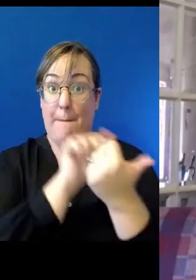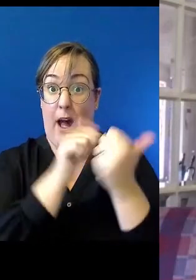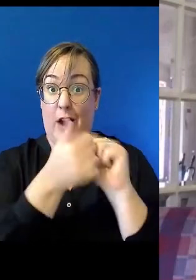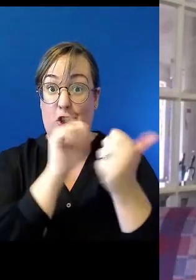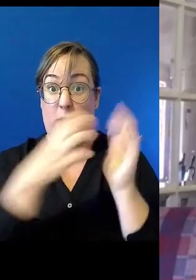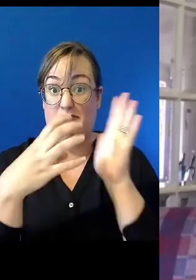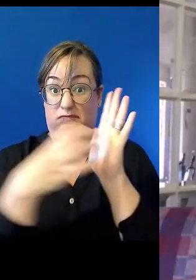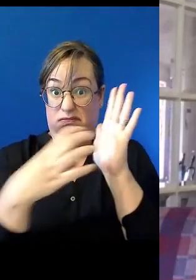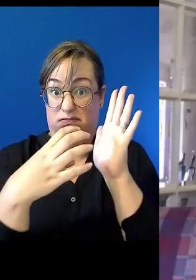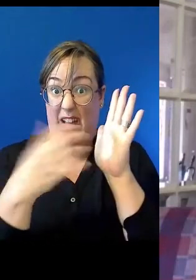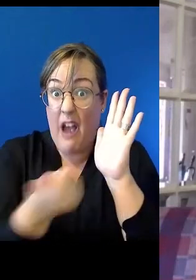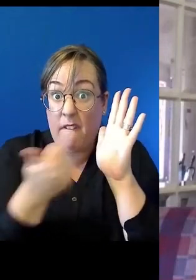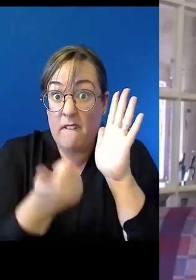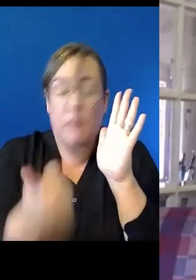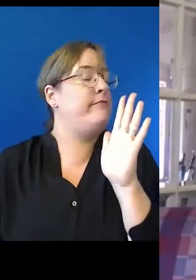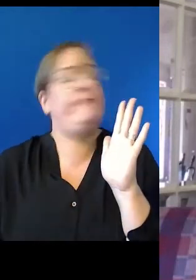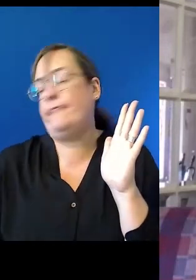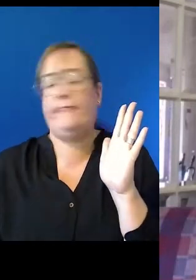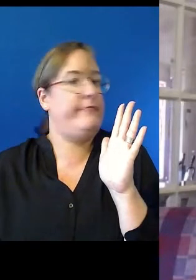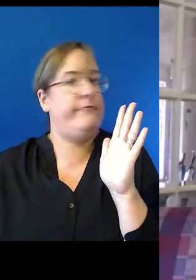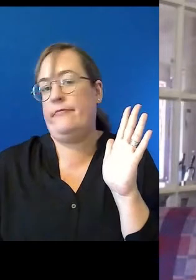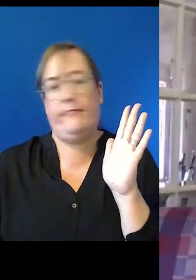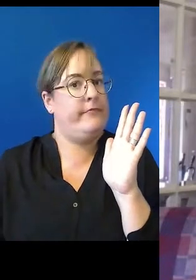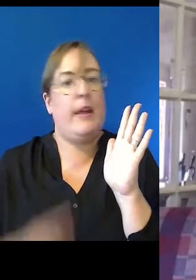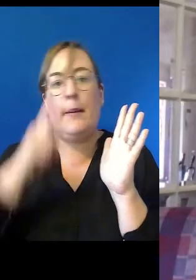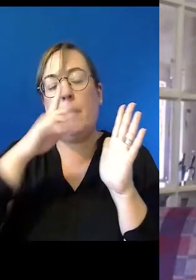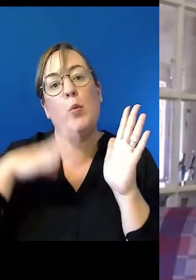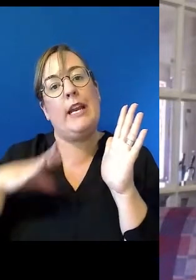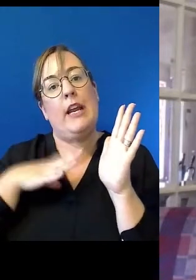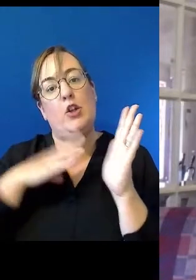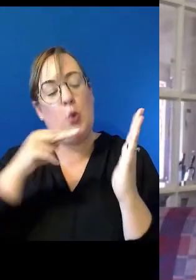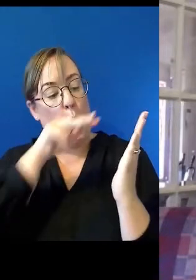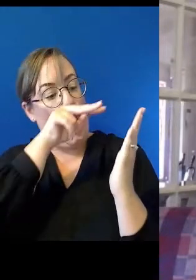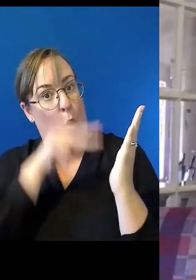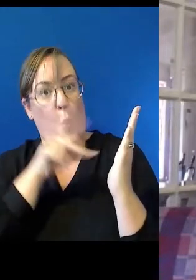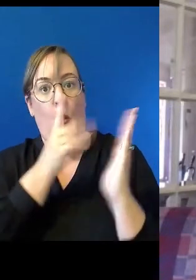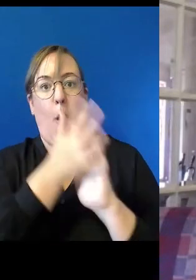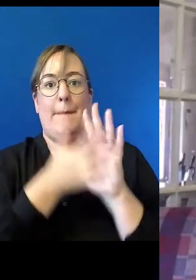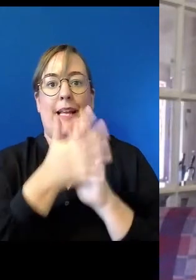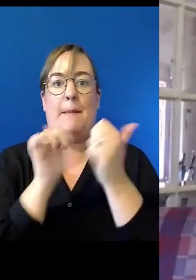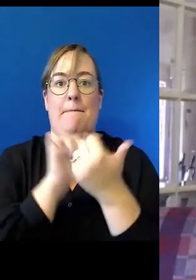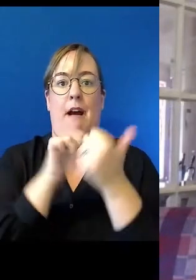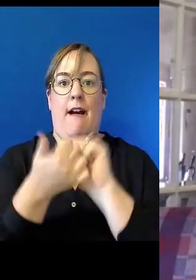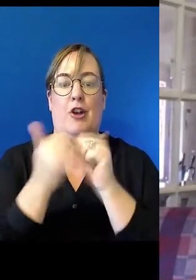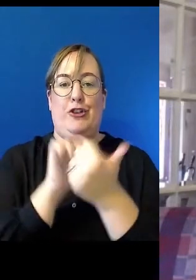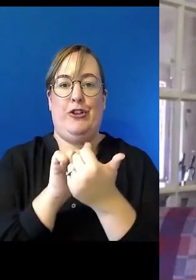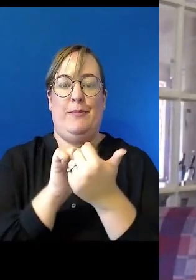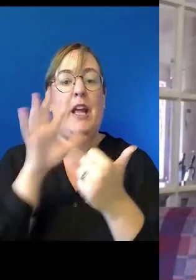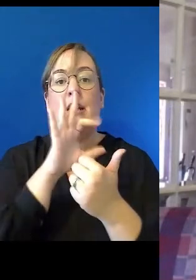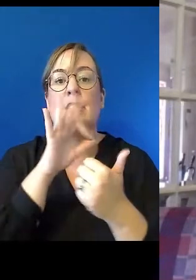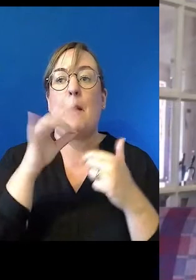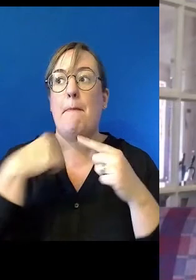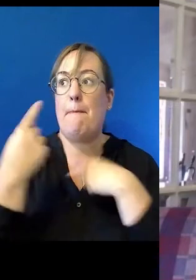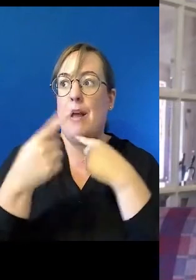And I really question whether people go back and look at and understand what a partnership is about. It's about a common knowledge